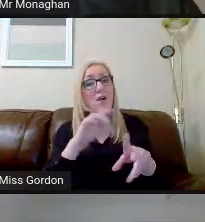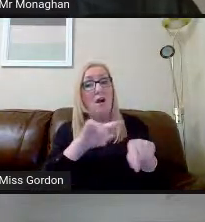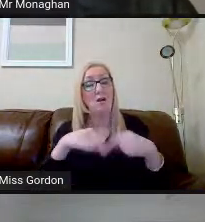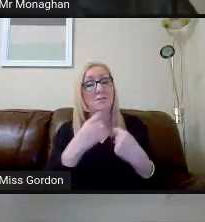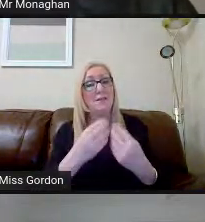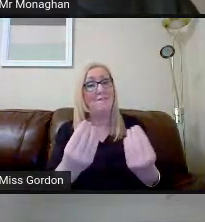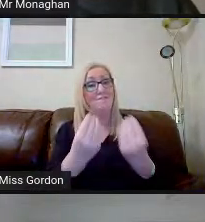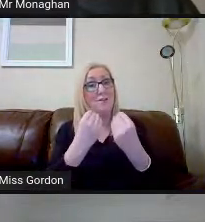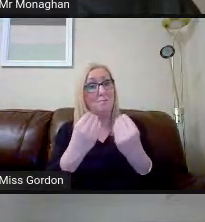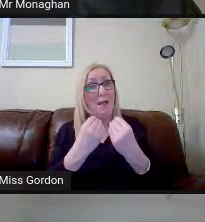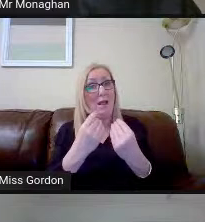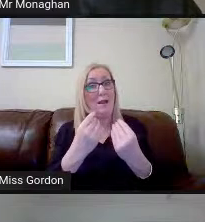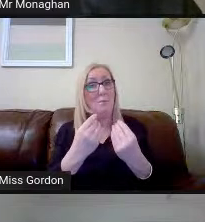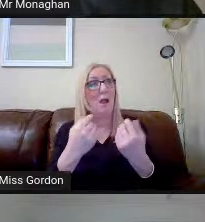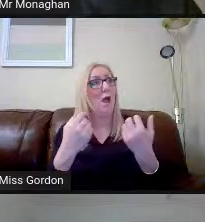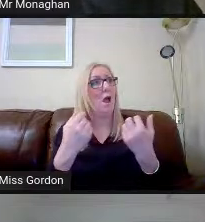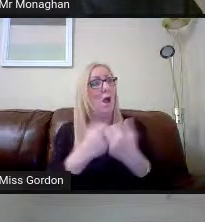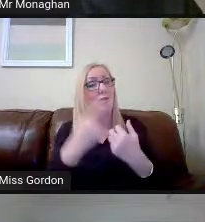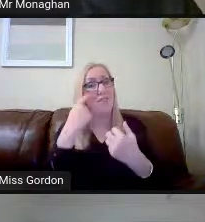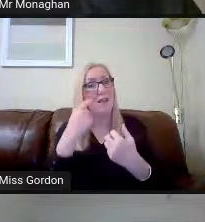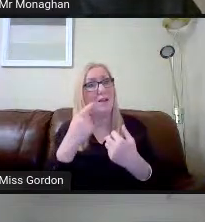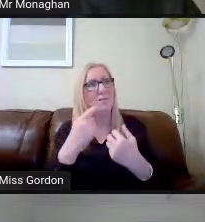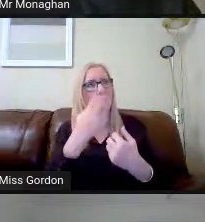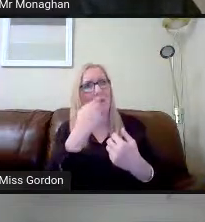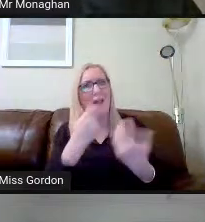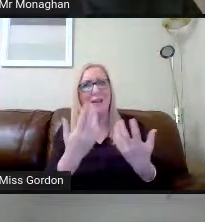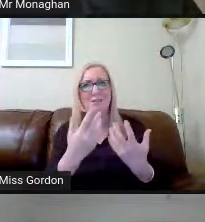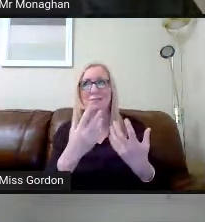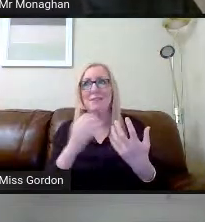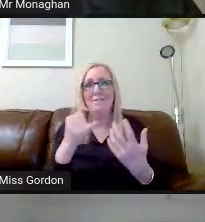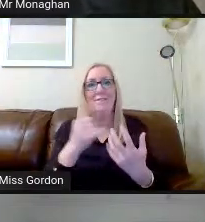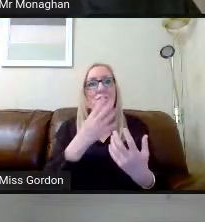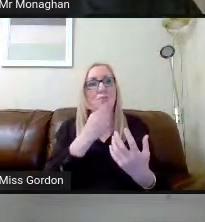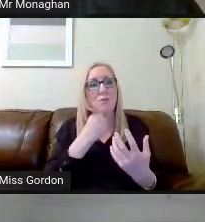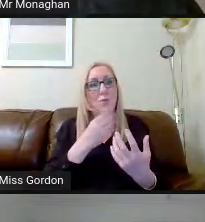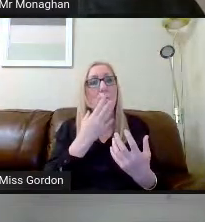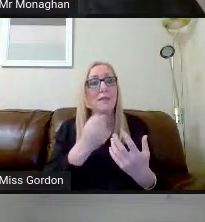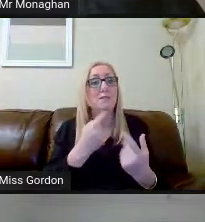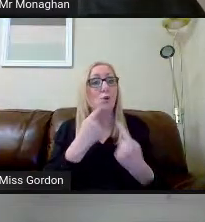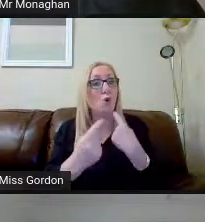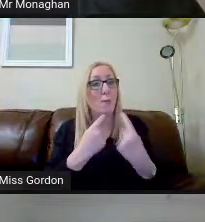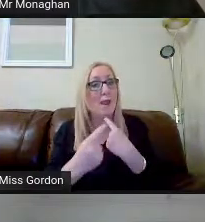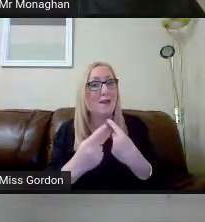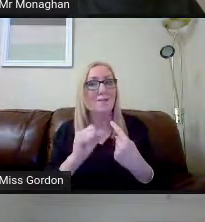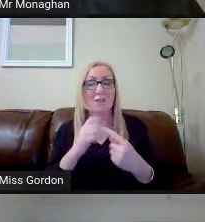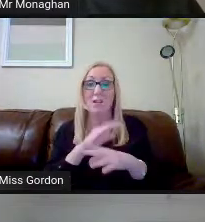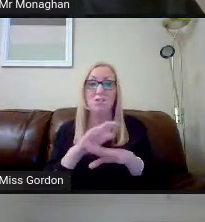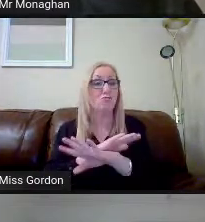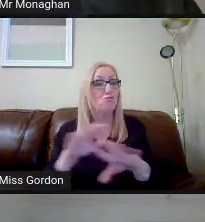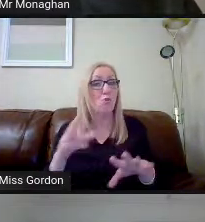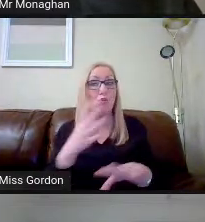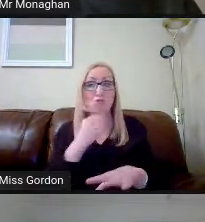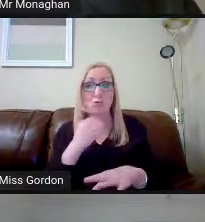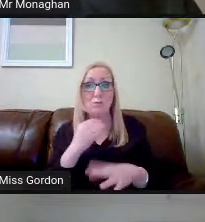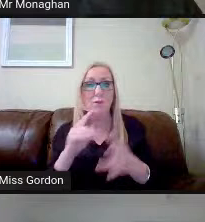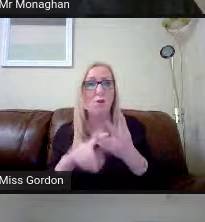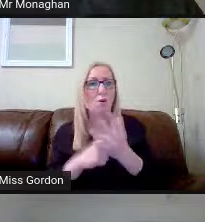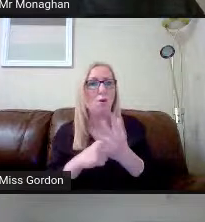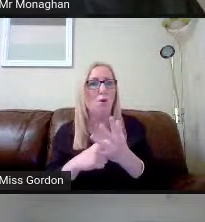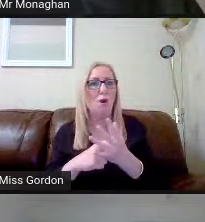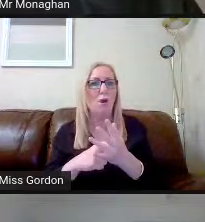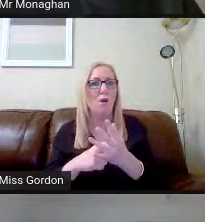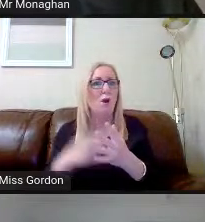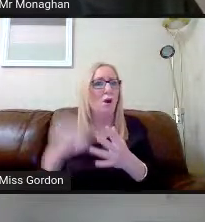how you think tonight has went. If you've thought that it's been useful, comment on that. If you think that it hasn't been useful or the audio hasn't been great,